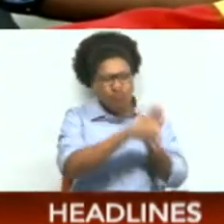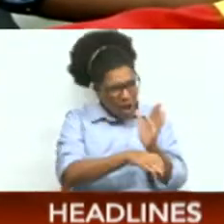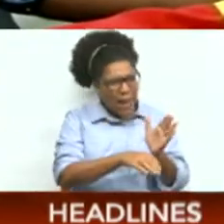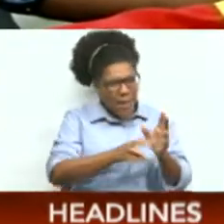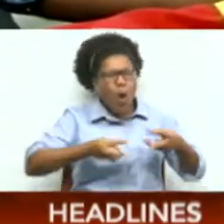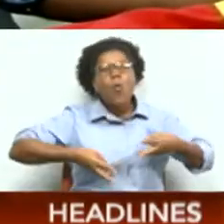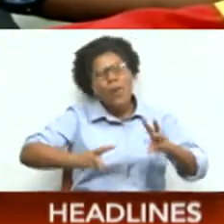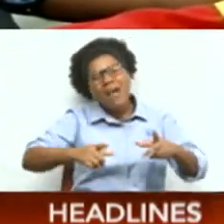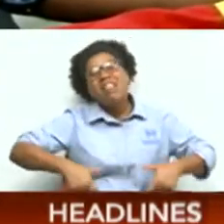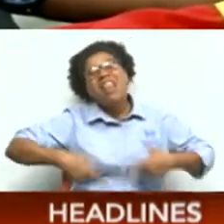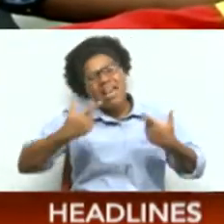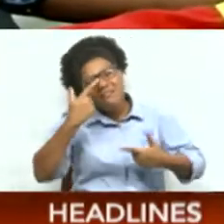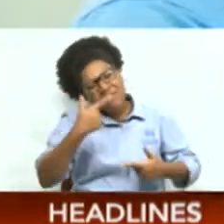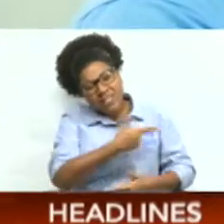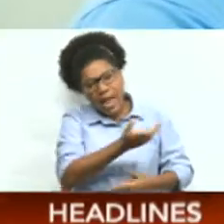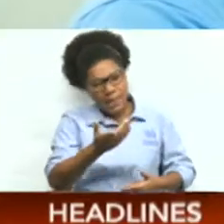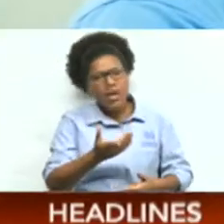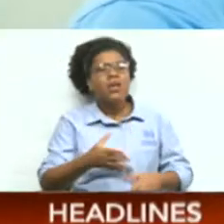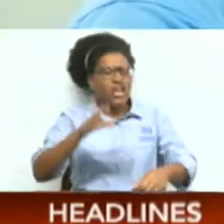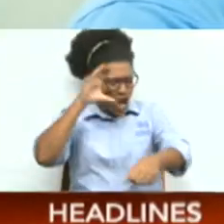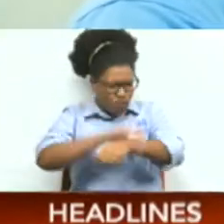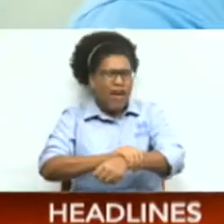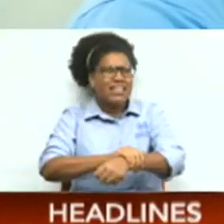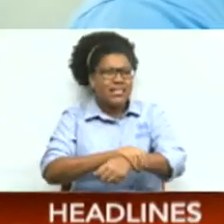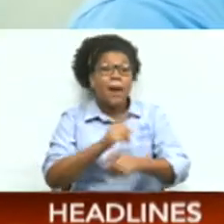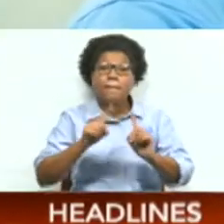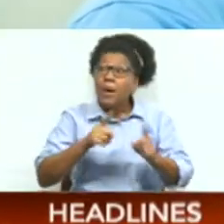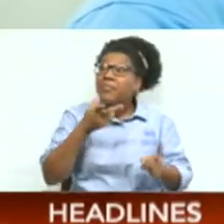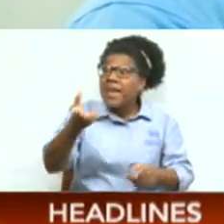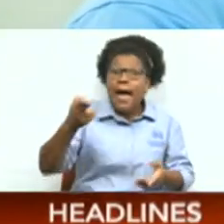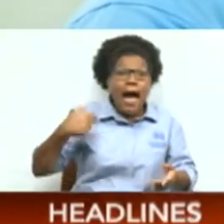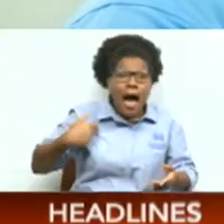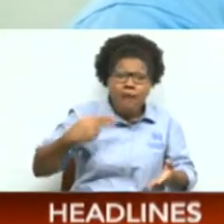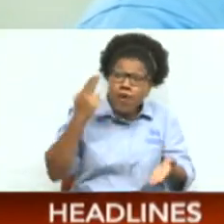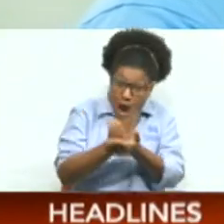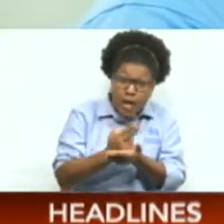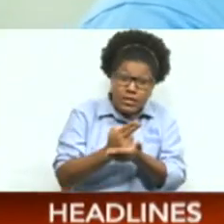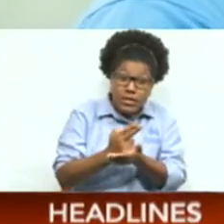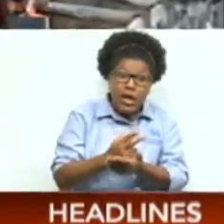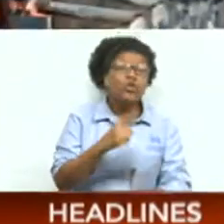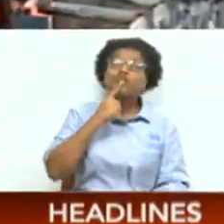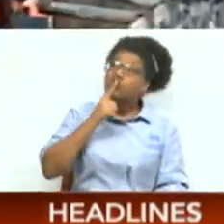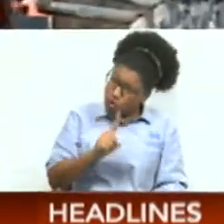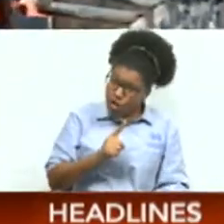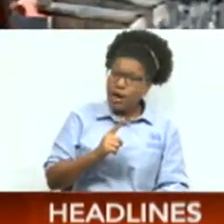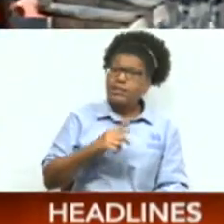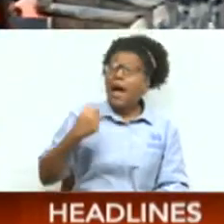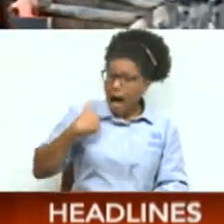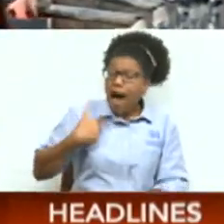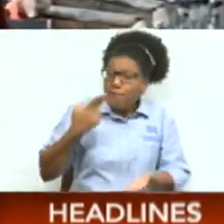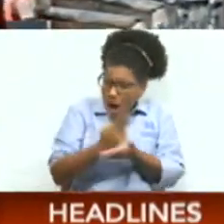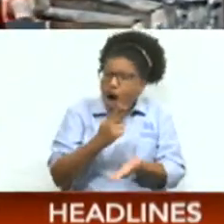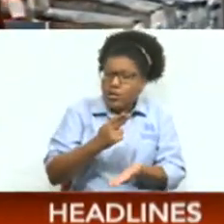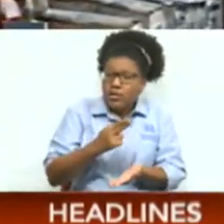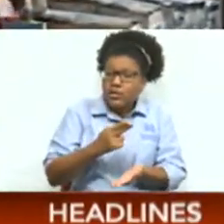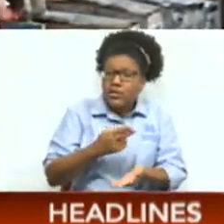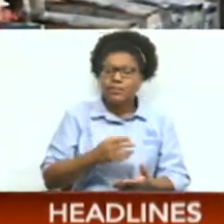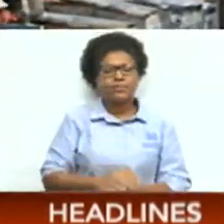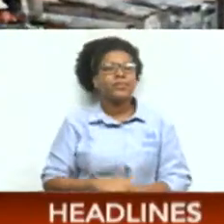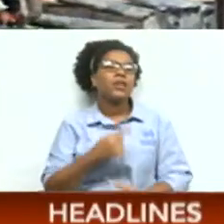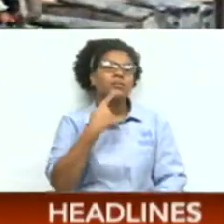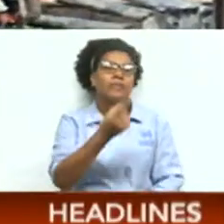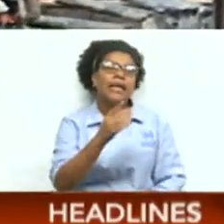We can make a citizen arrest, but most of these men, they have guns. No, I'm serious. They have guns. The minister told CNC3